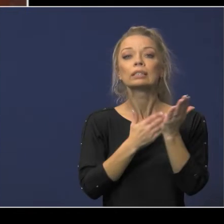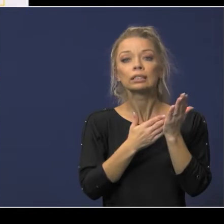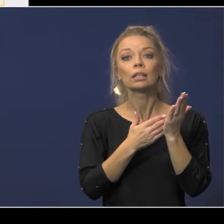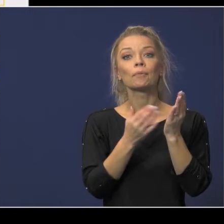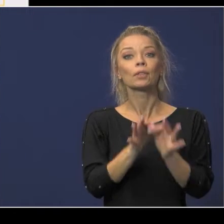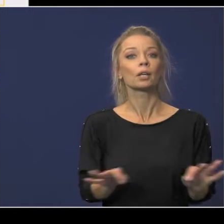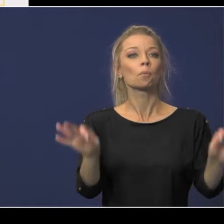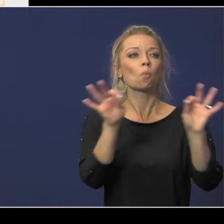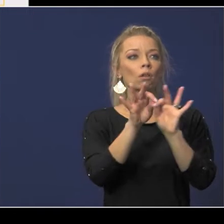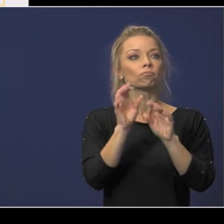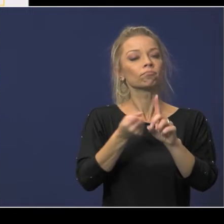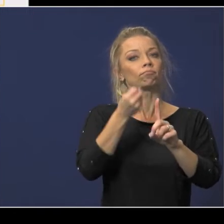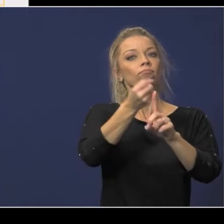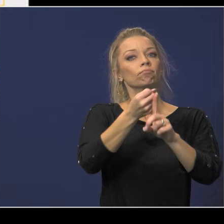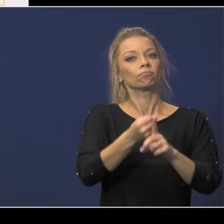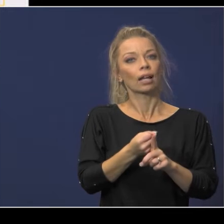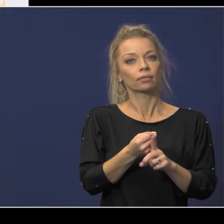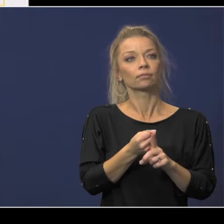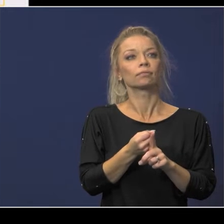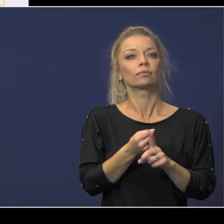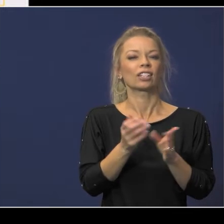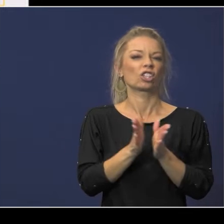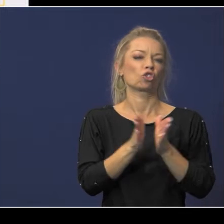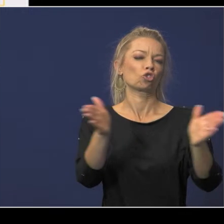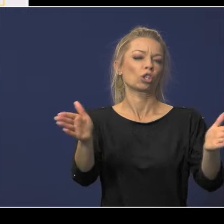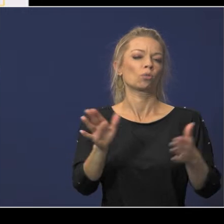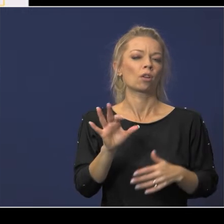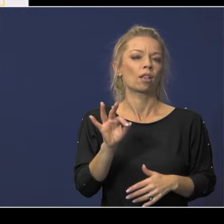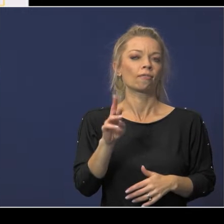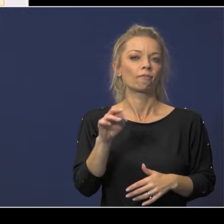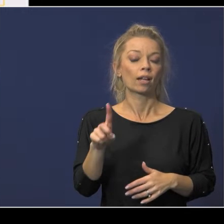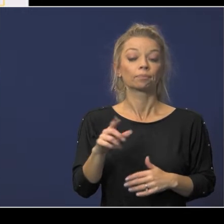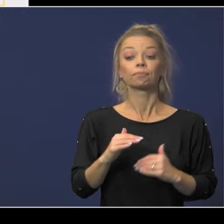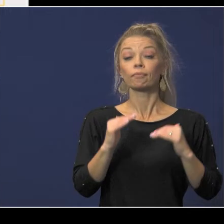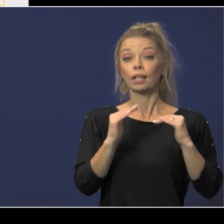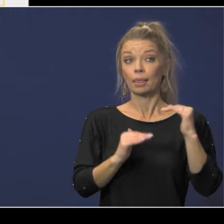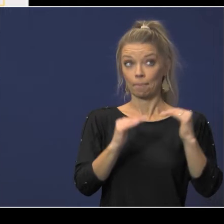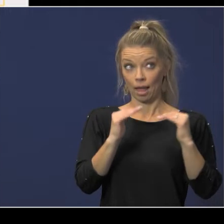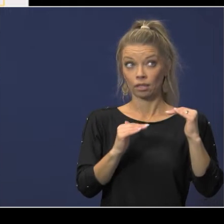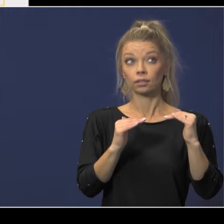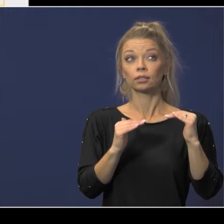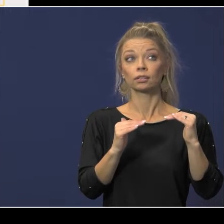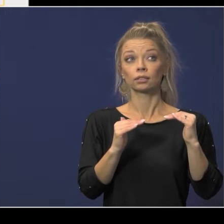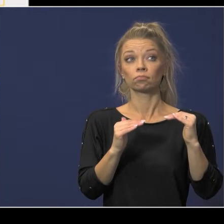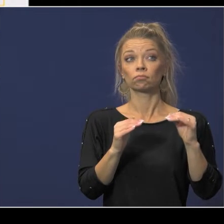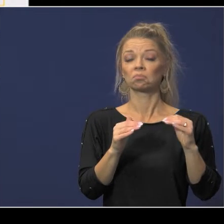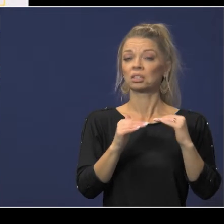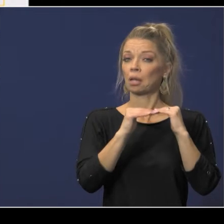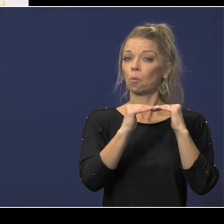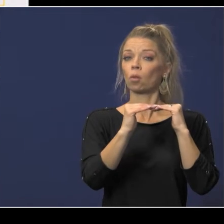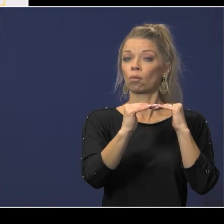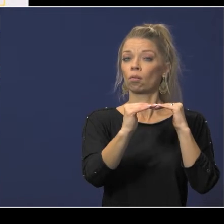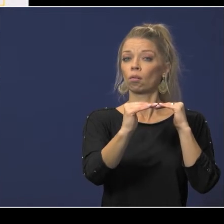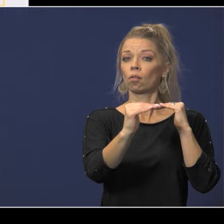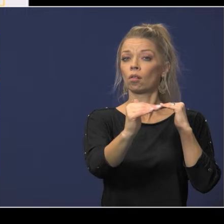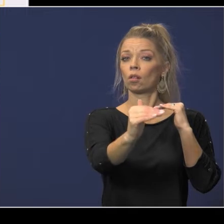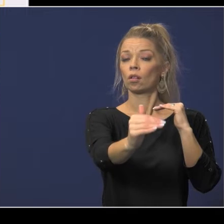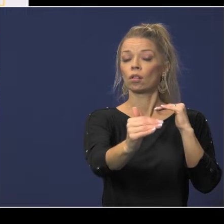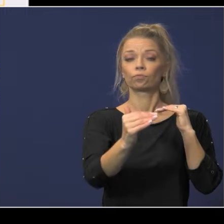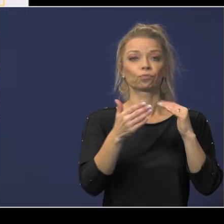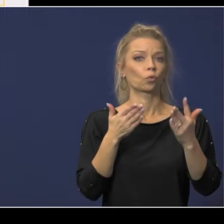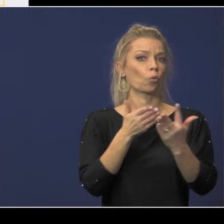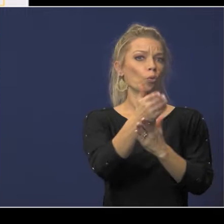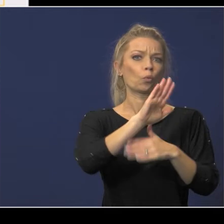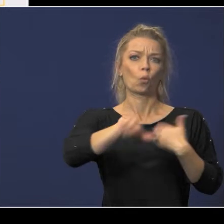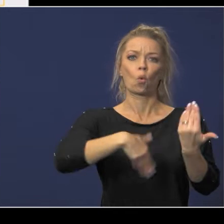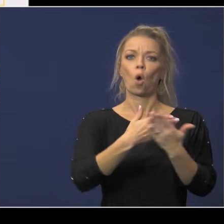impact impacting the general fund you'll see here that fund balance rem that has remained stable throughout the coronavirus